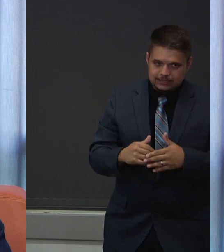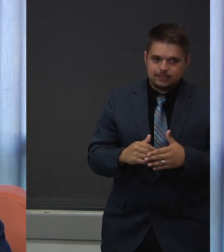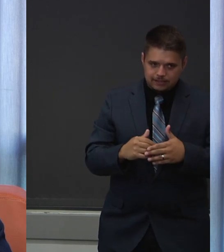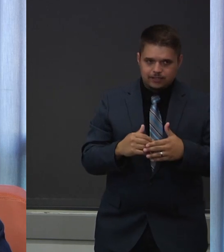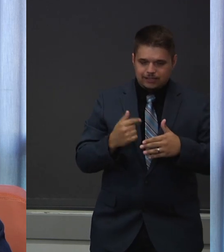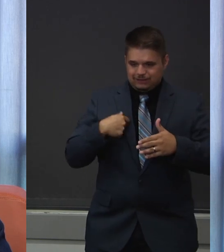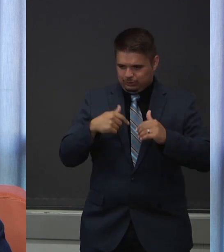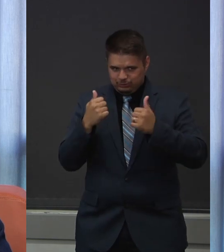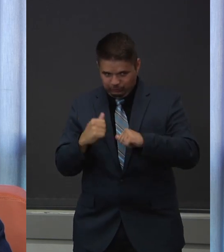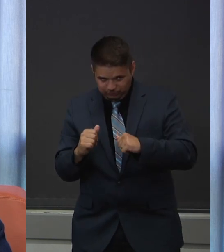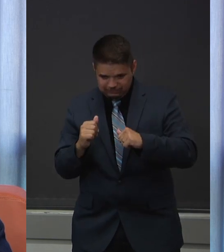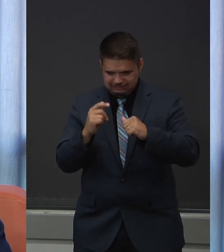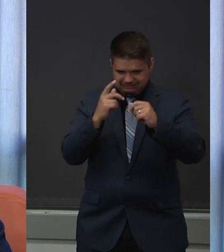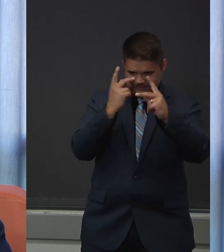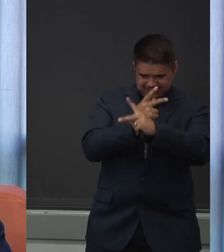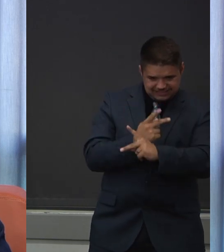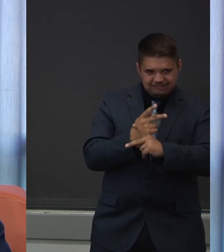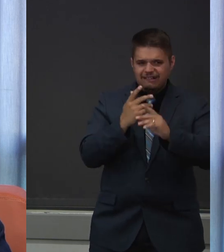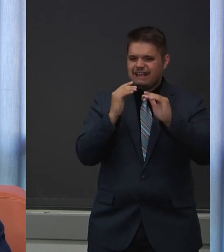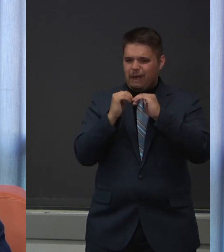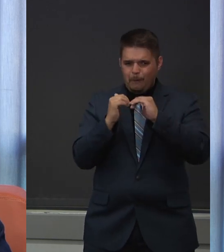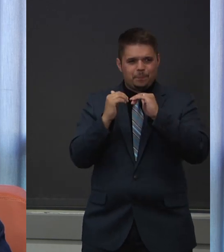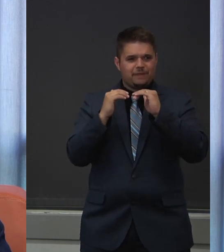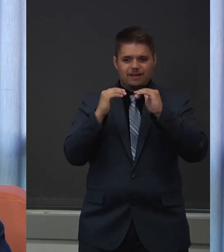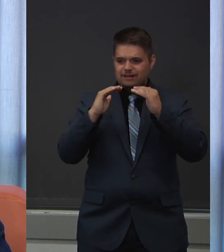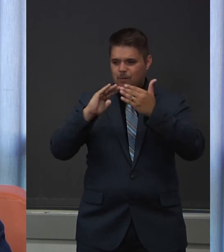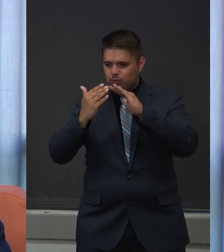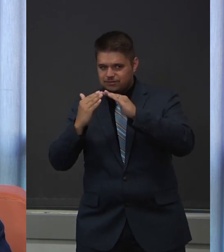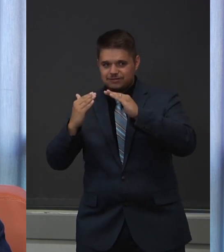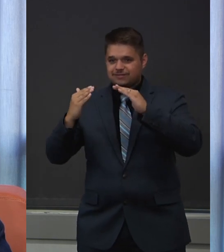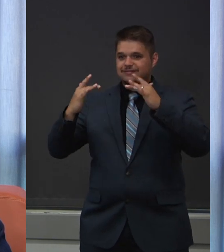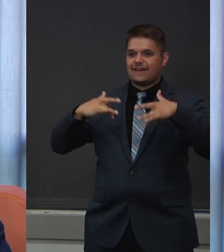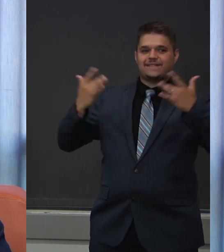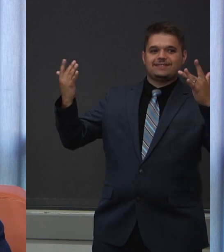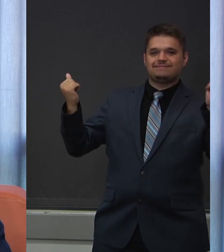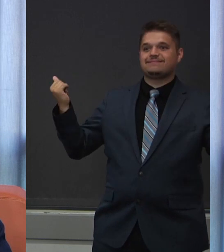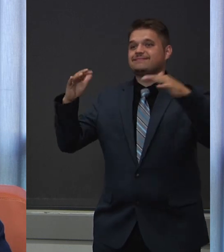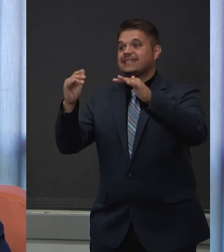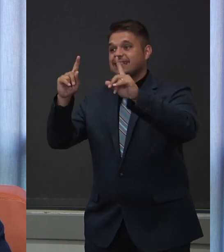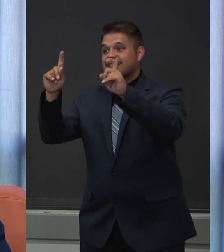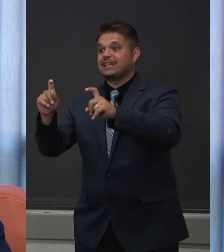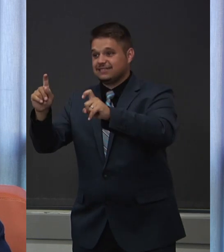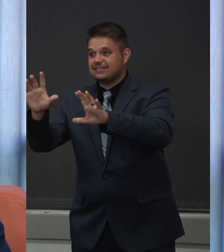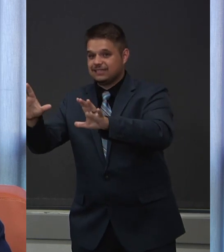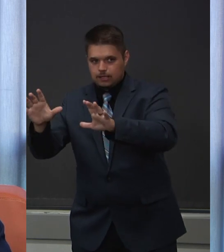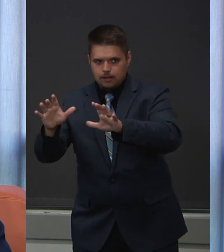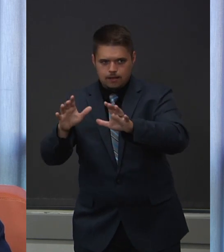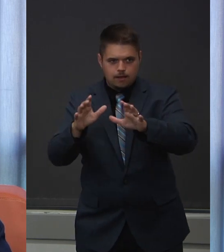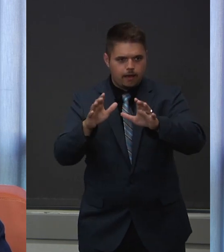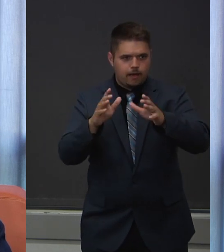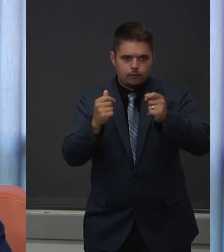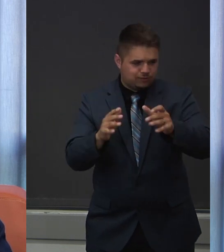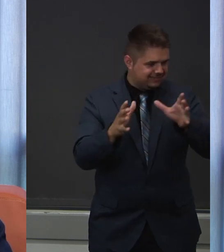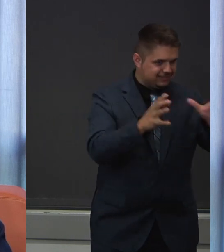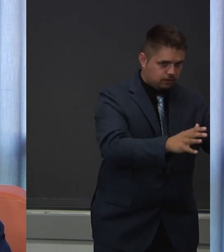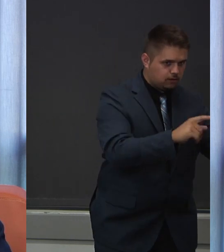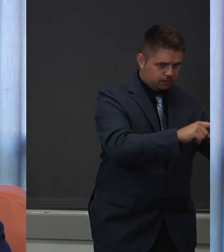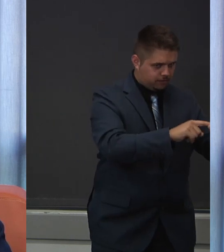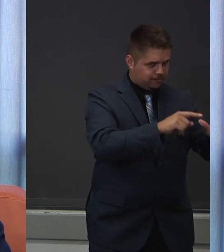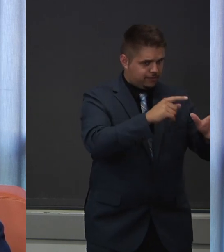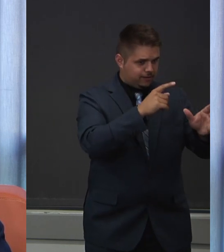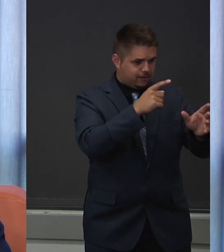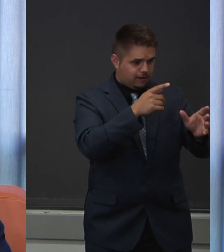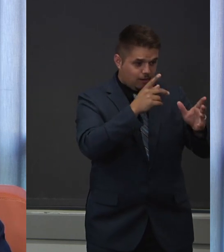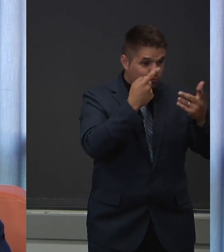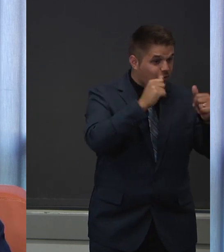community events, testing events happen for disadvantaged populations and populations like the